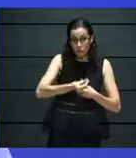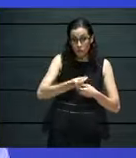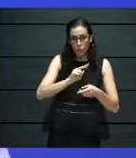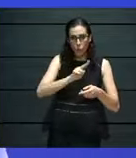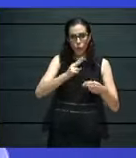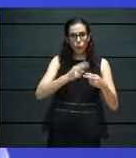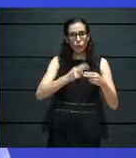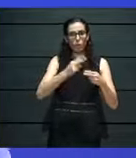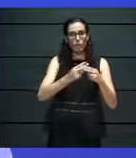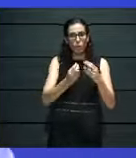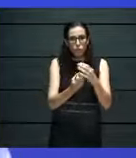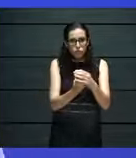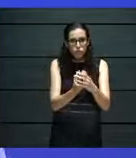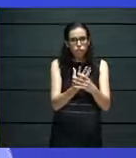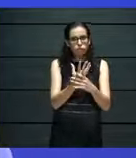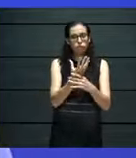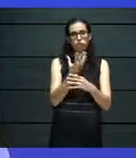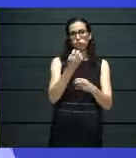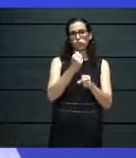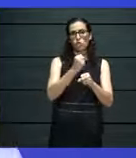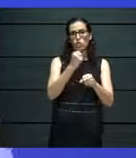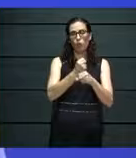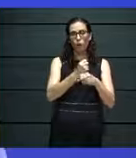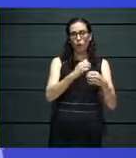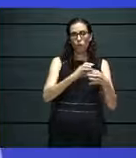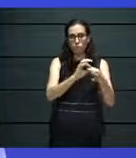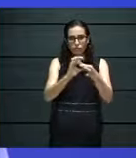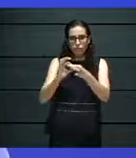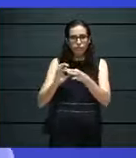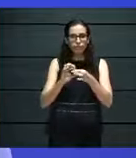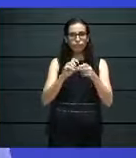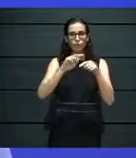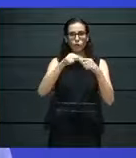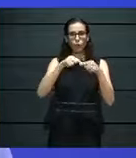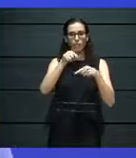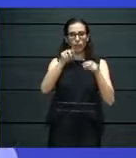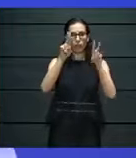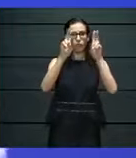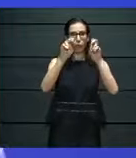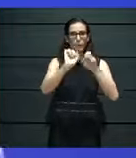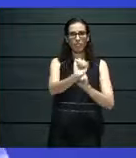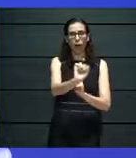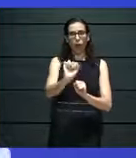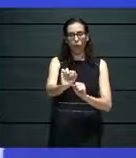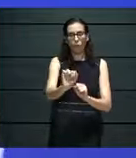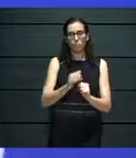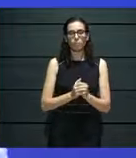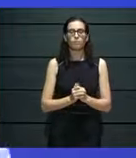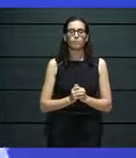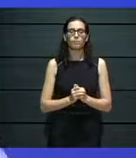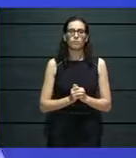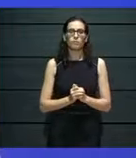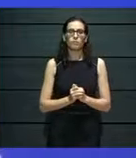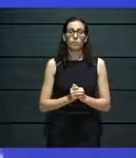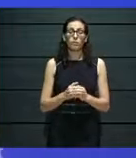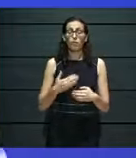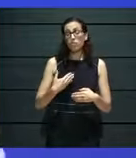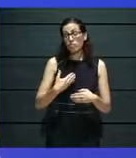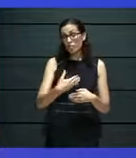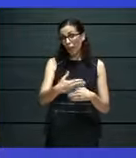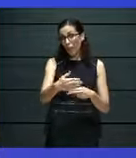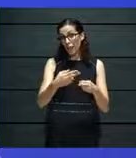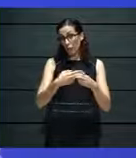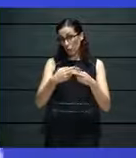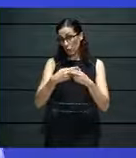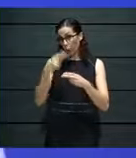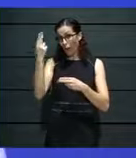create and form work that goes around that. Always using art and